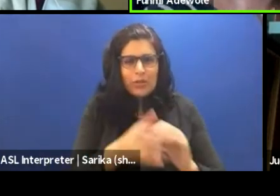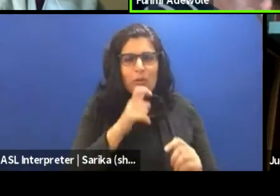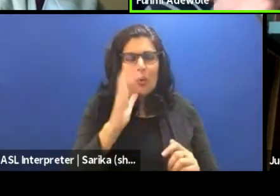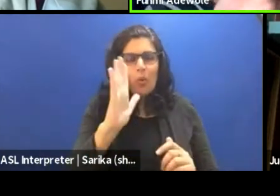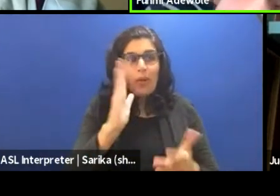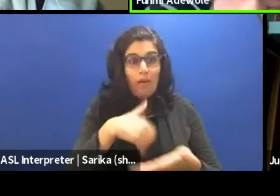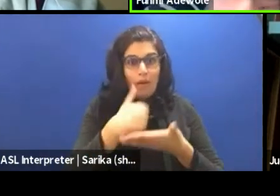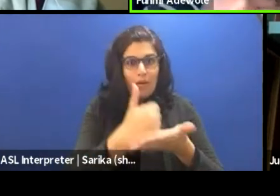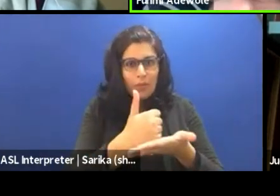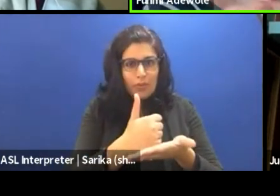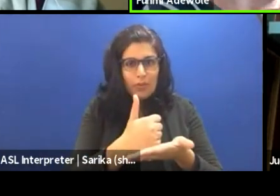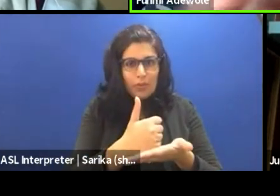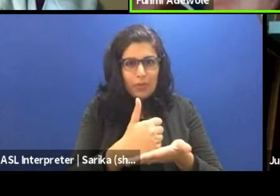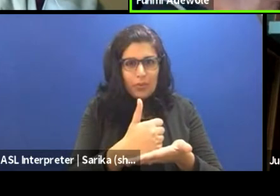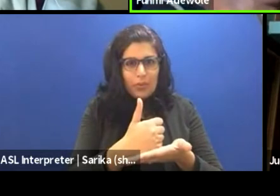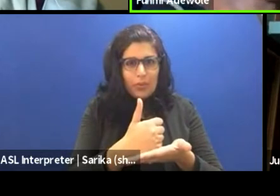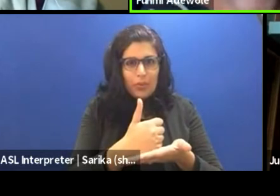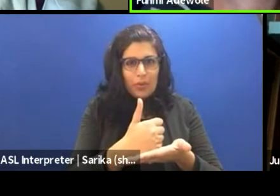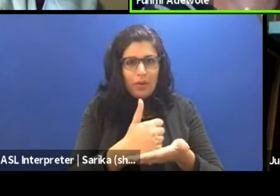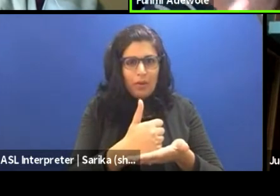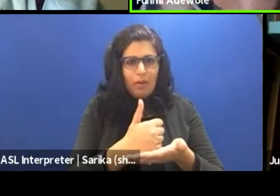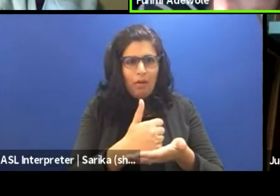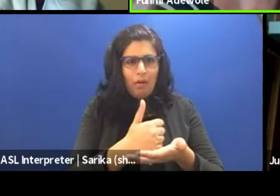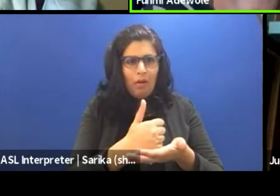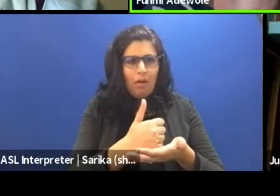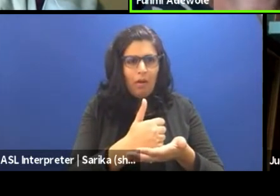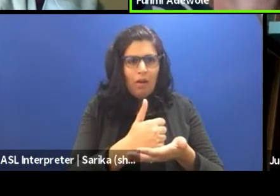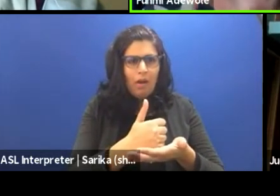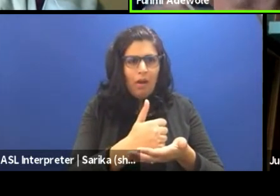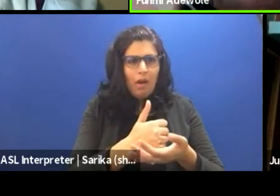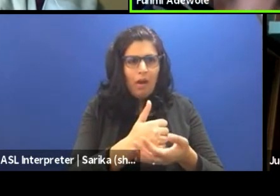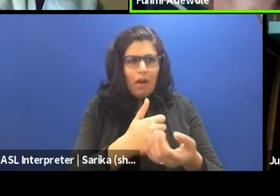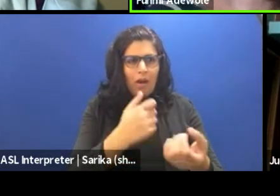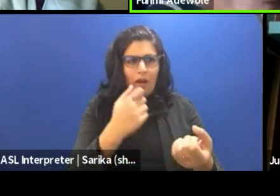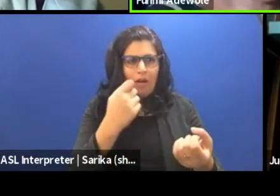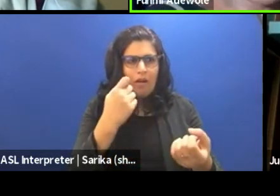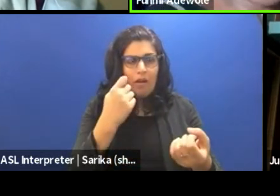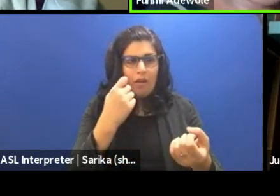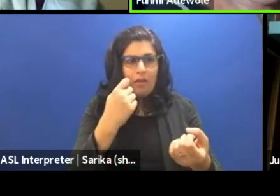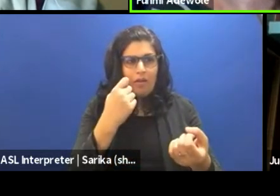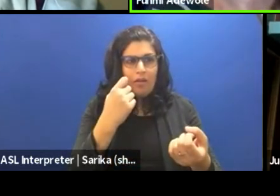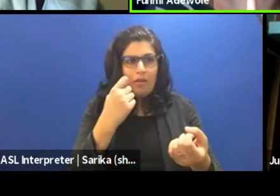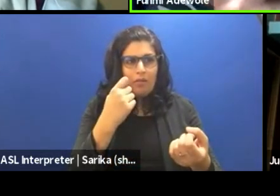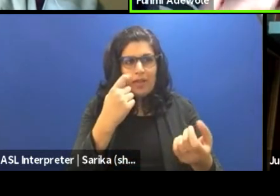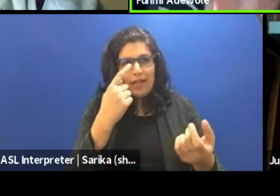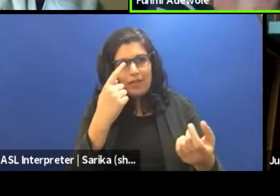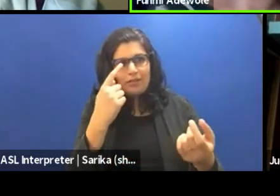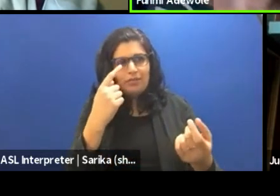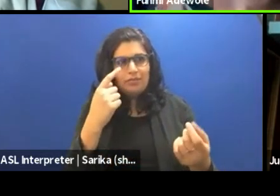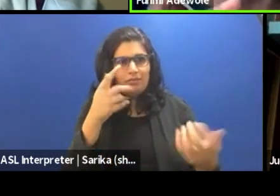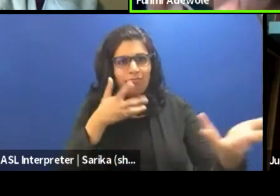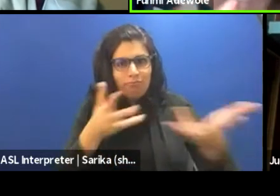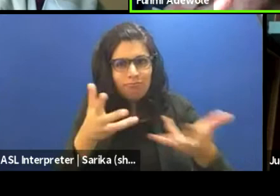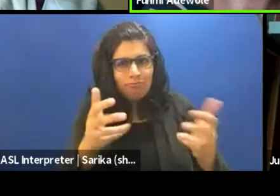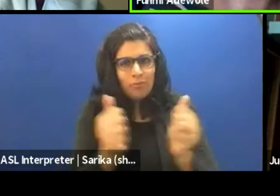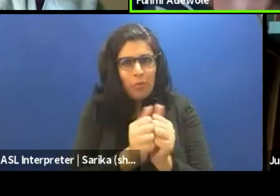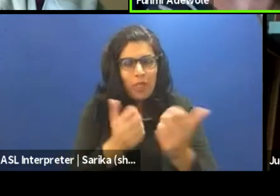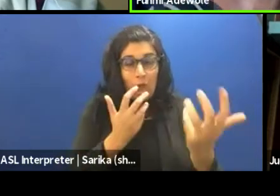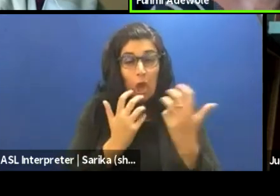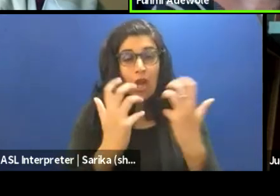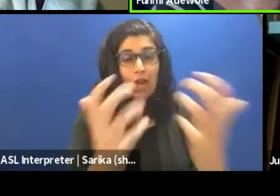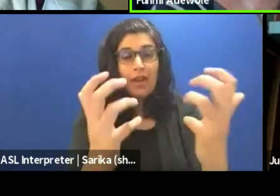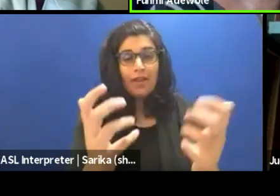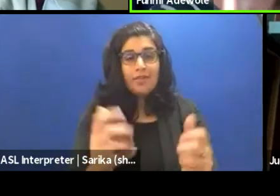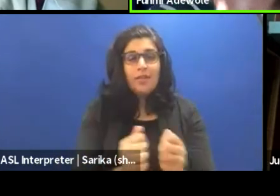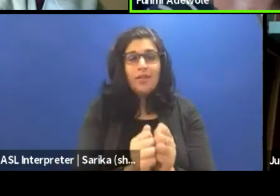help you find out what audiences here respond to, and which venues would are the best